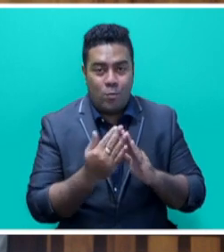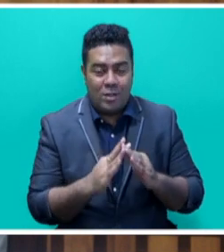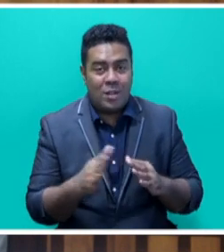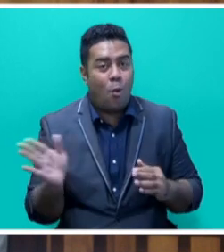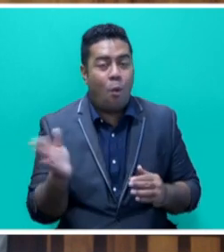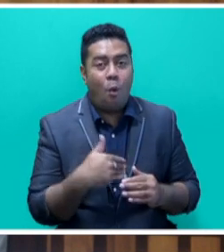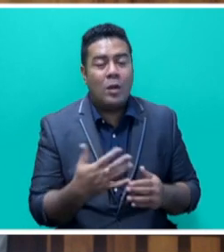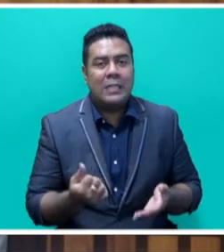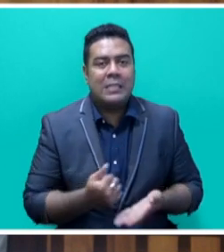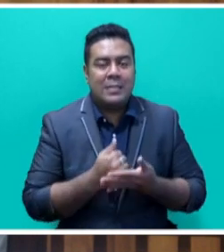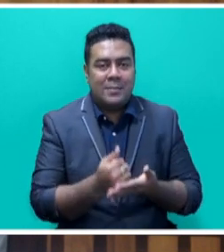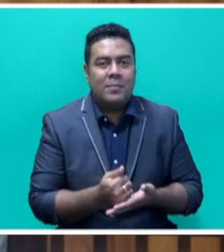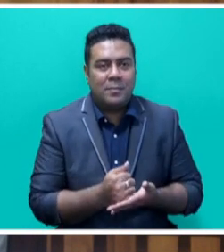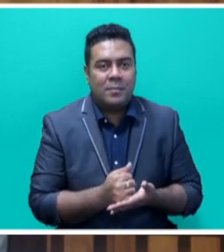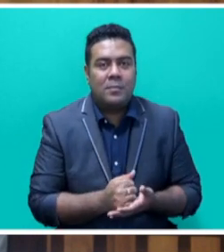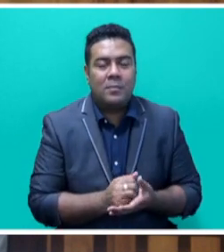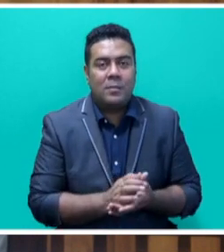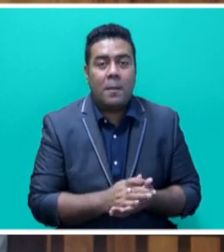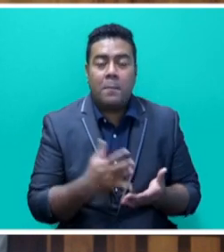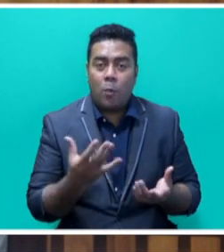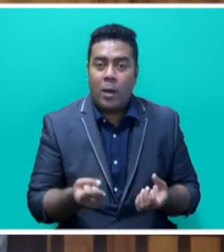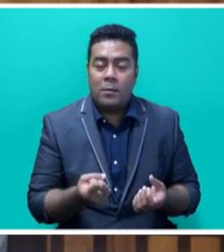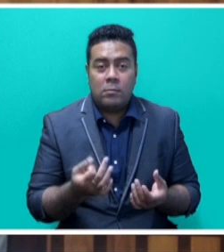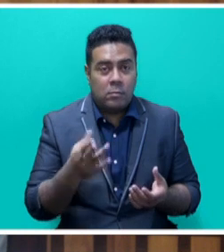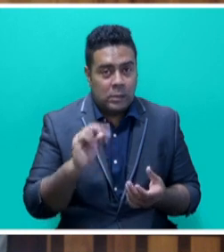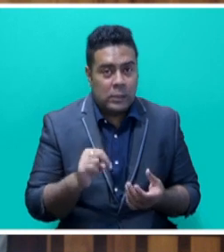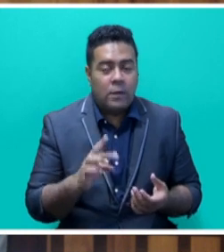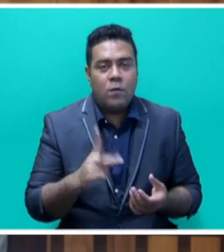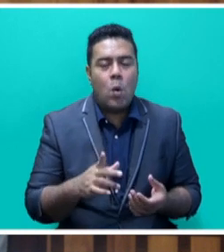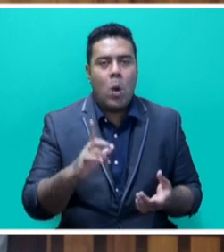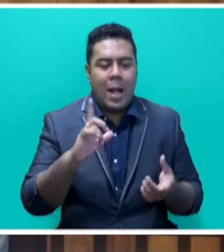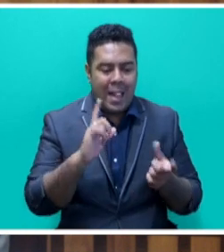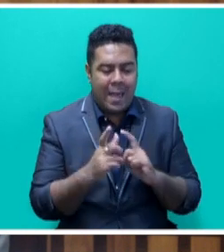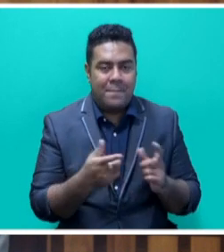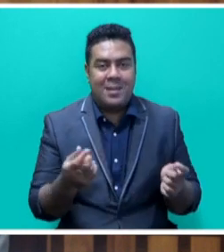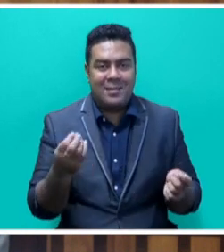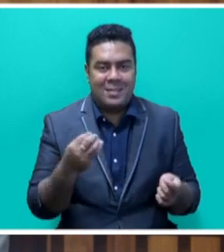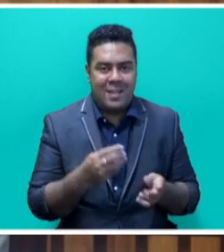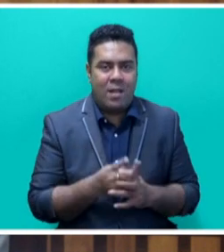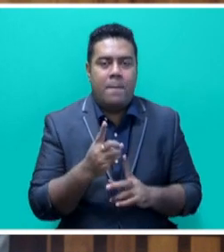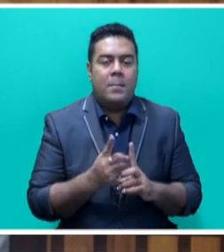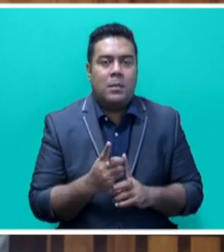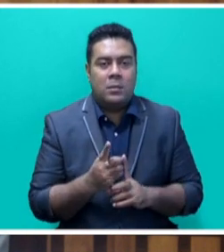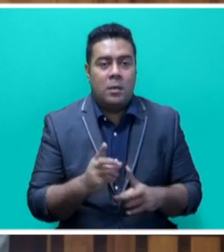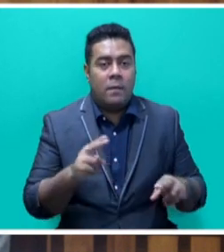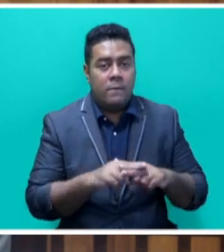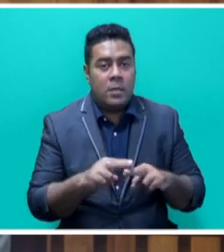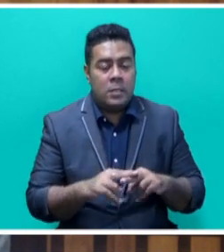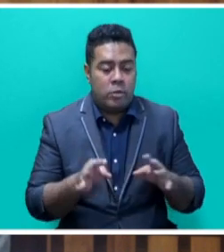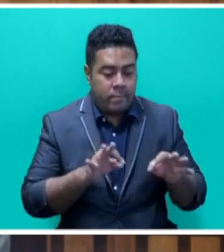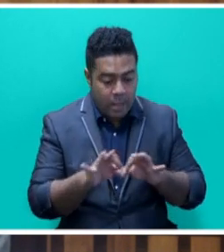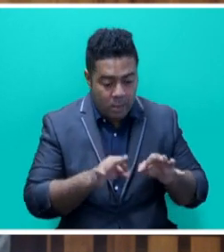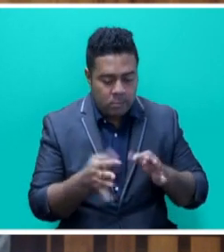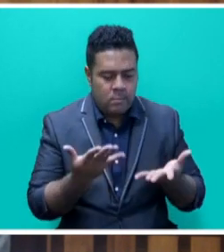sir, supports a post-COVID recovery while addressing the need for climate-sensitised development. Fiji plans to promote this